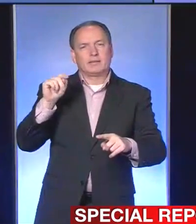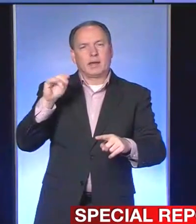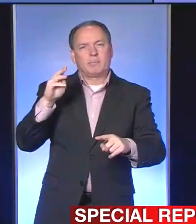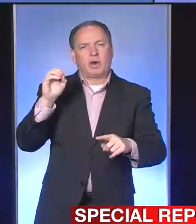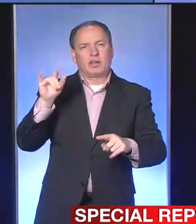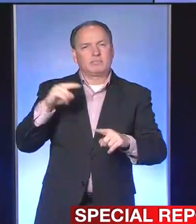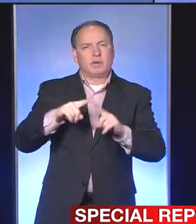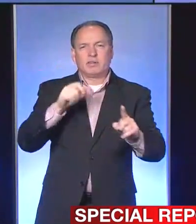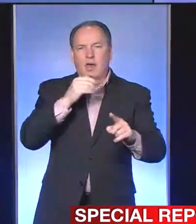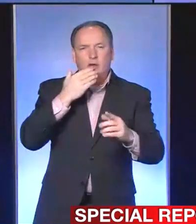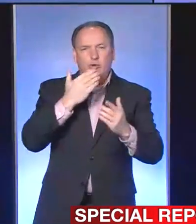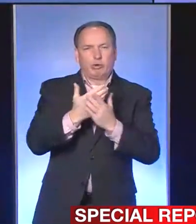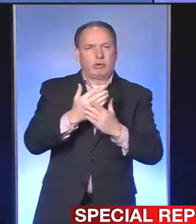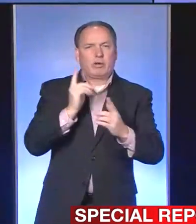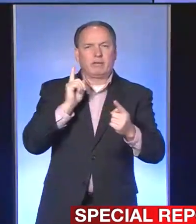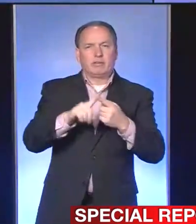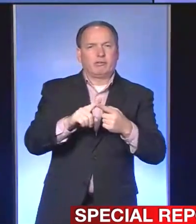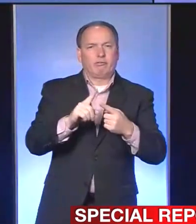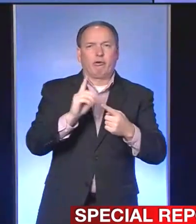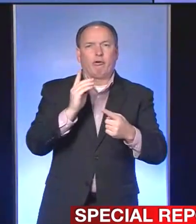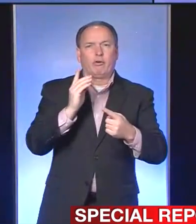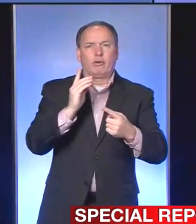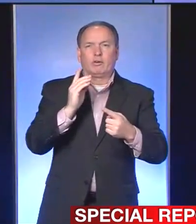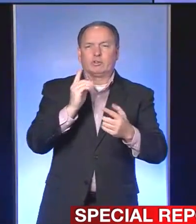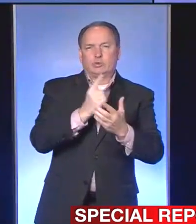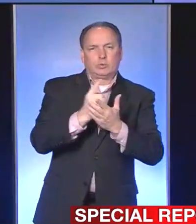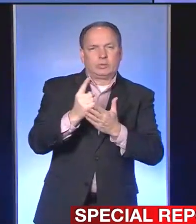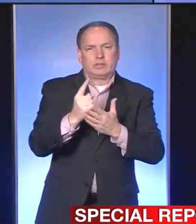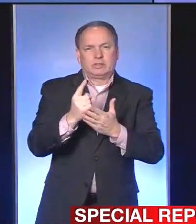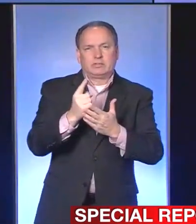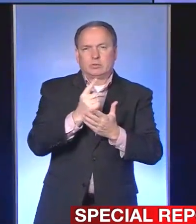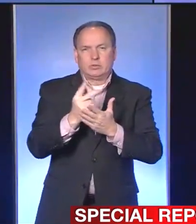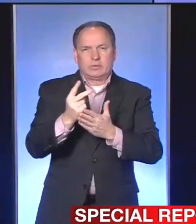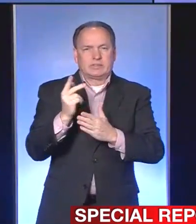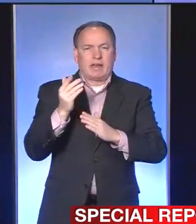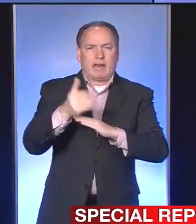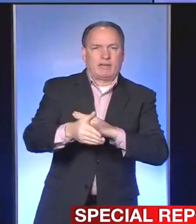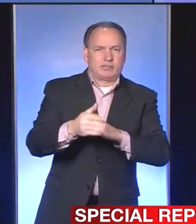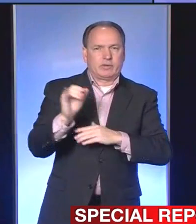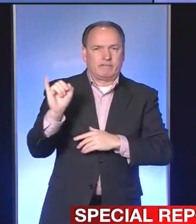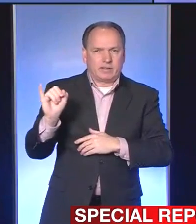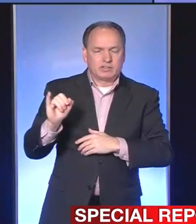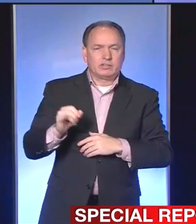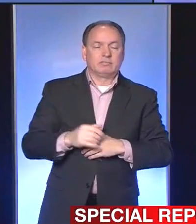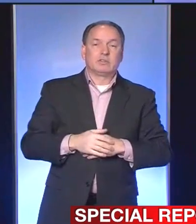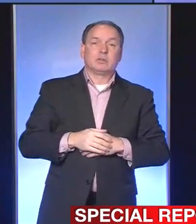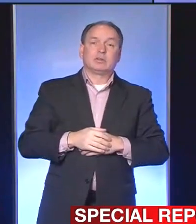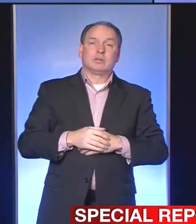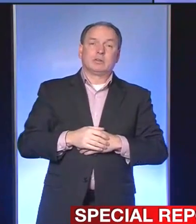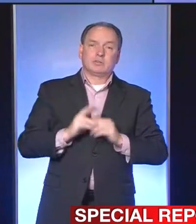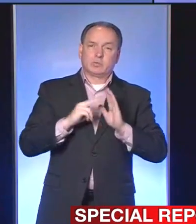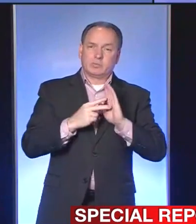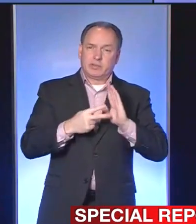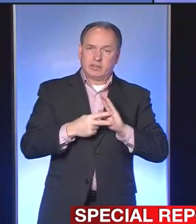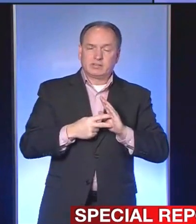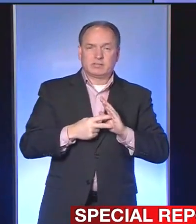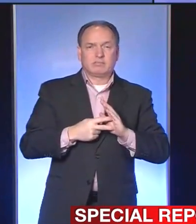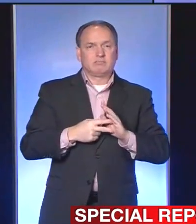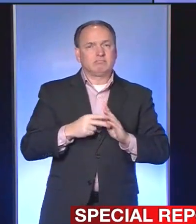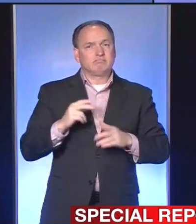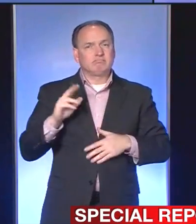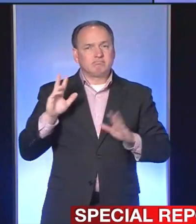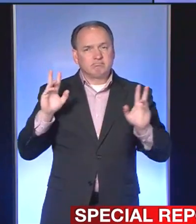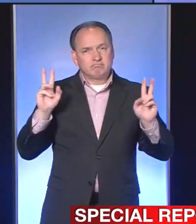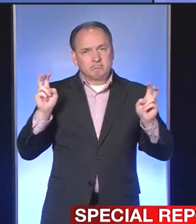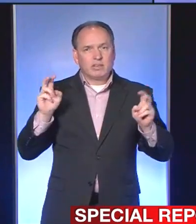after infection. So given the fact that there are people, maybe even 25%